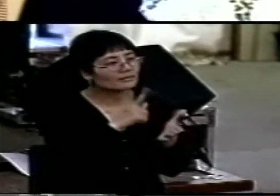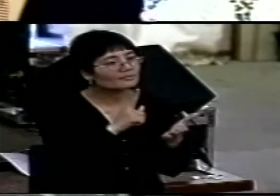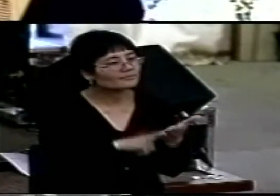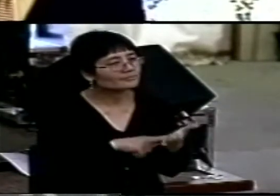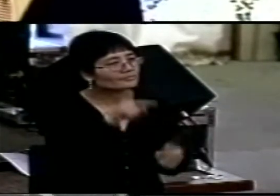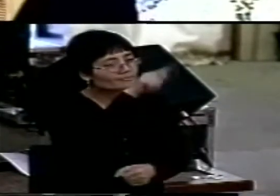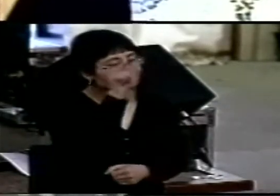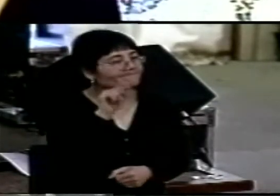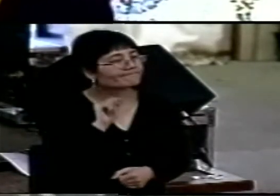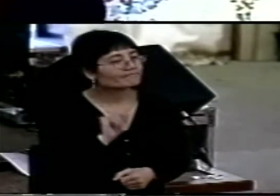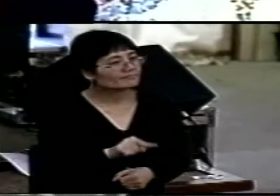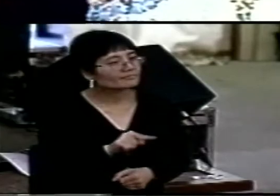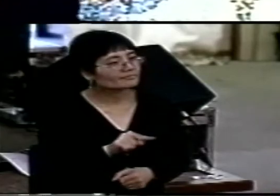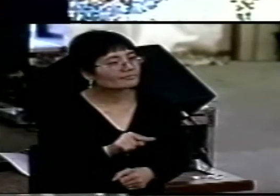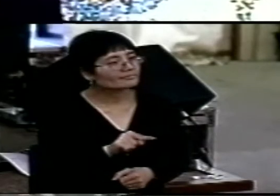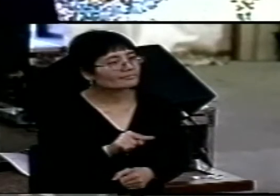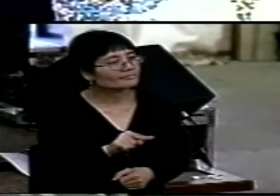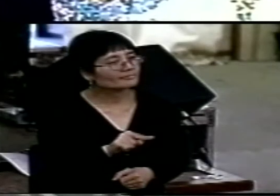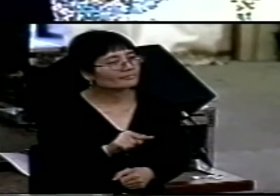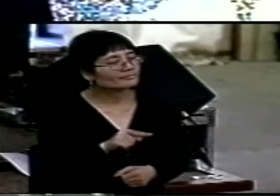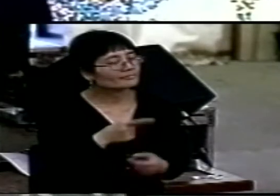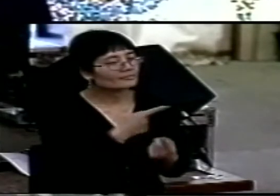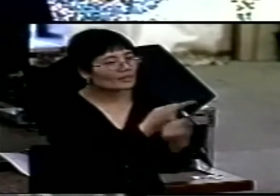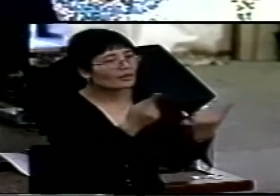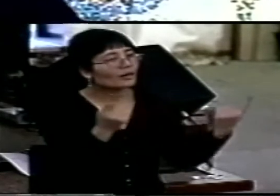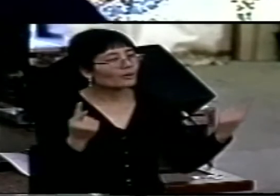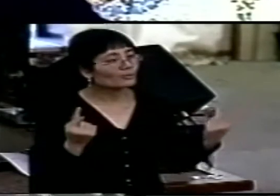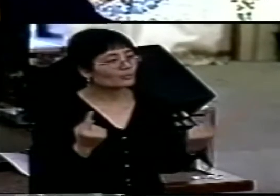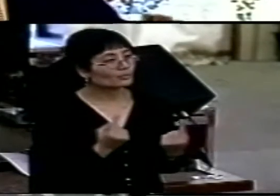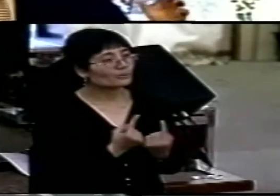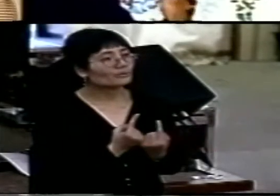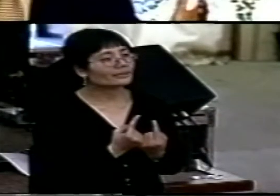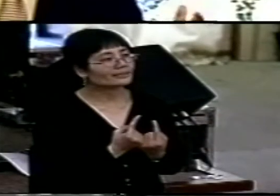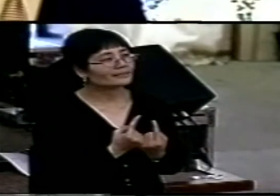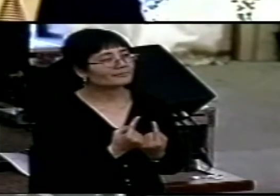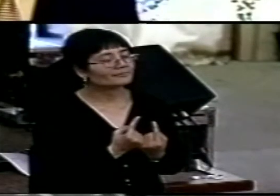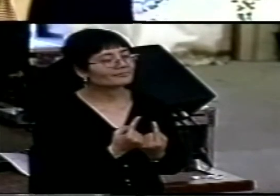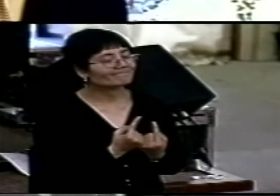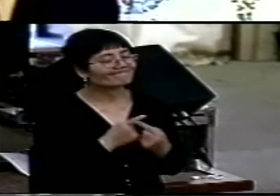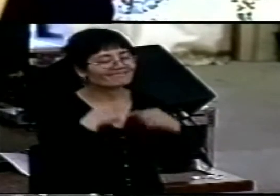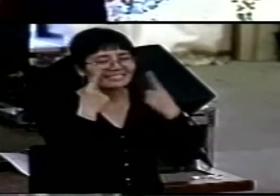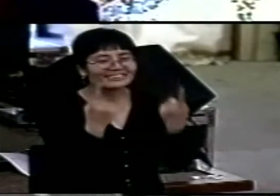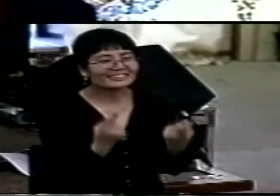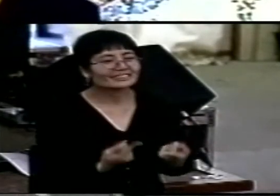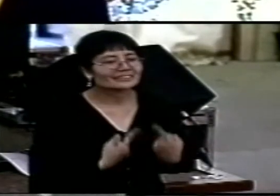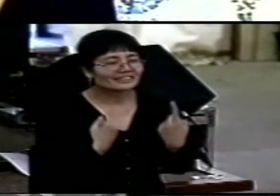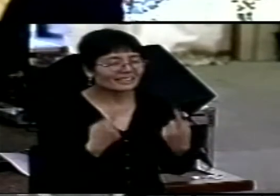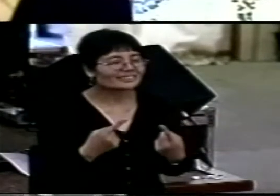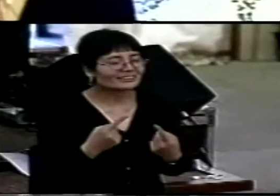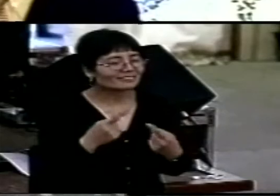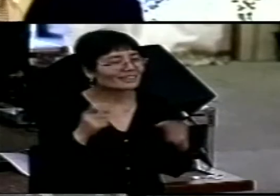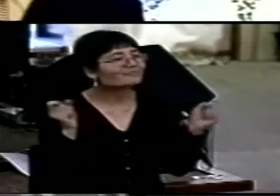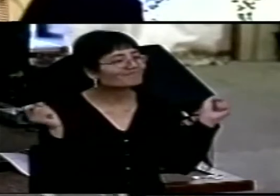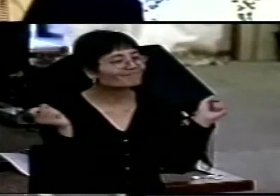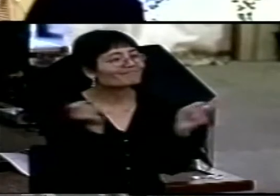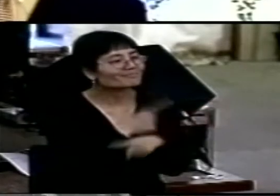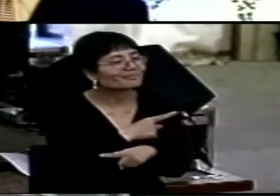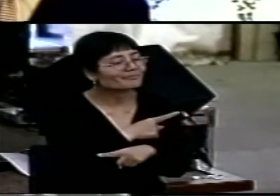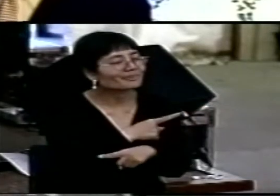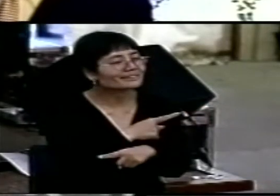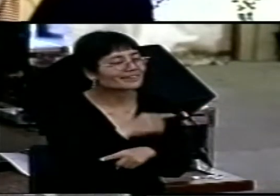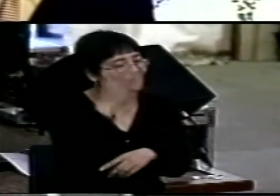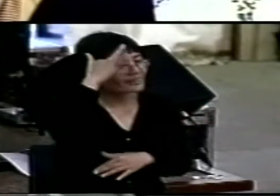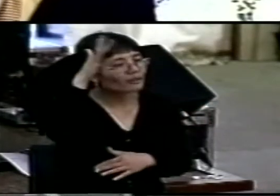And we cannot afford to run roughshod over theological distinctions. The message we preach is